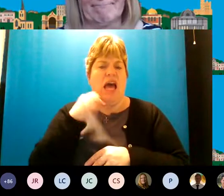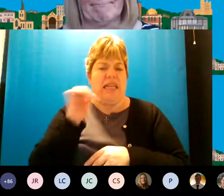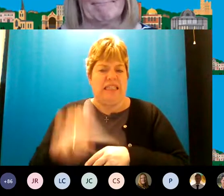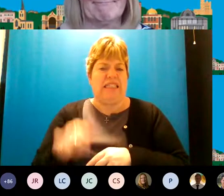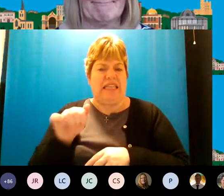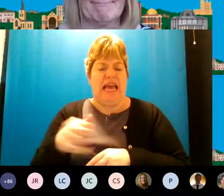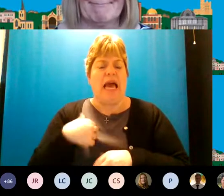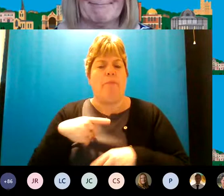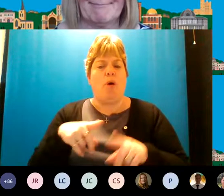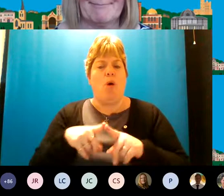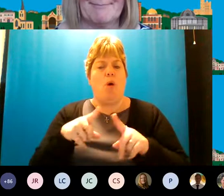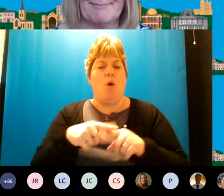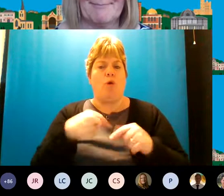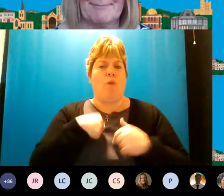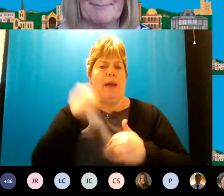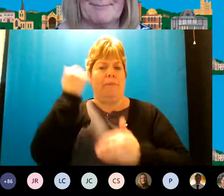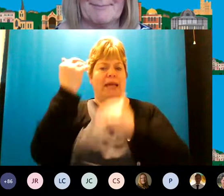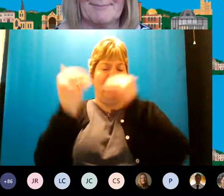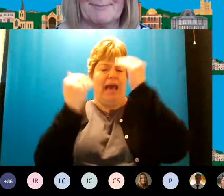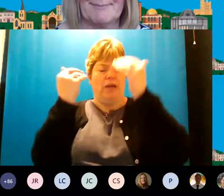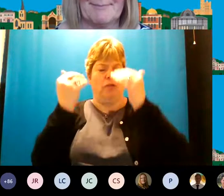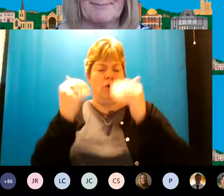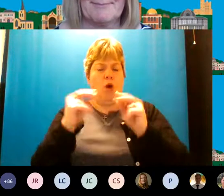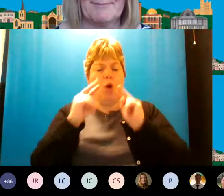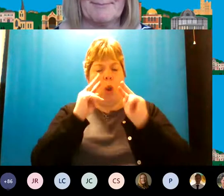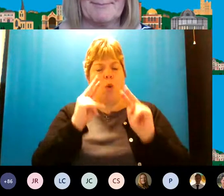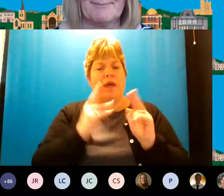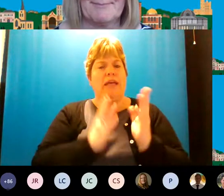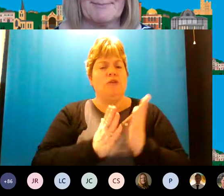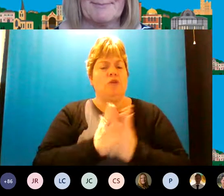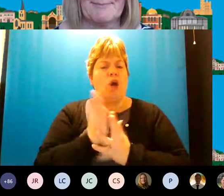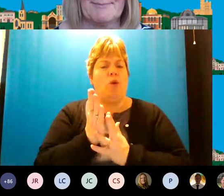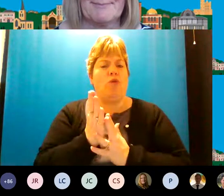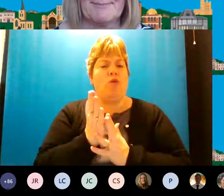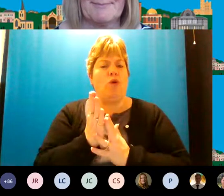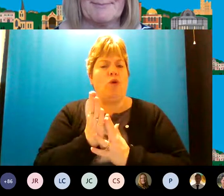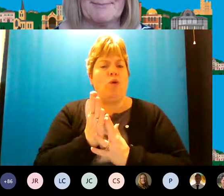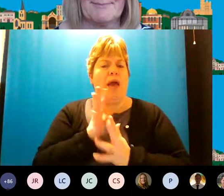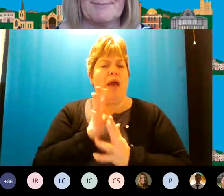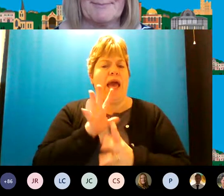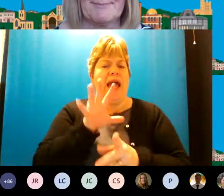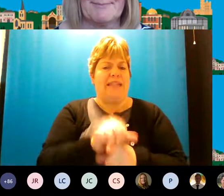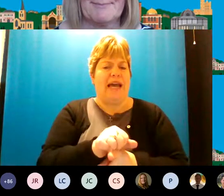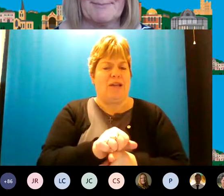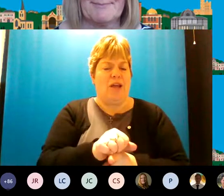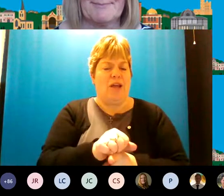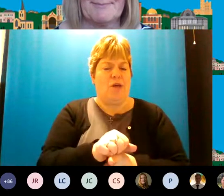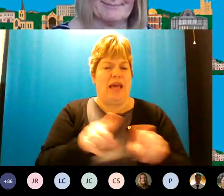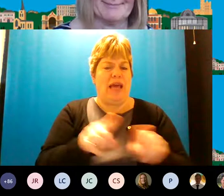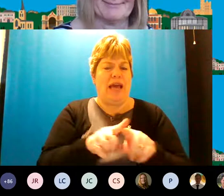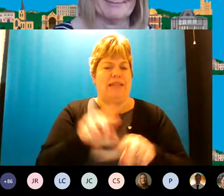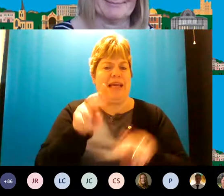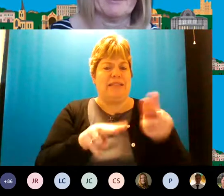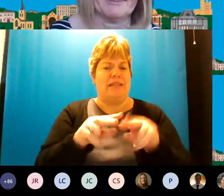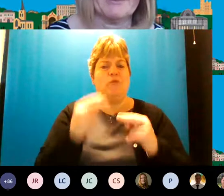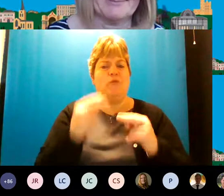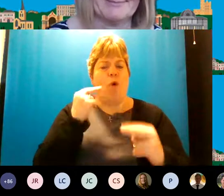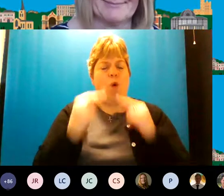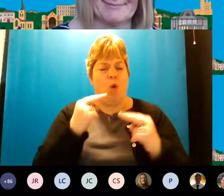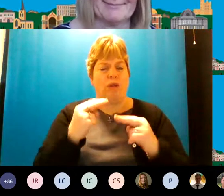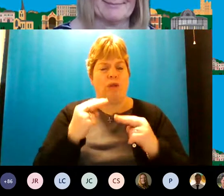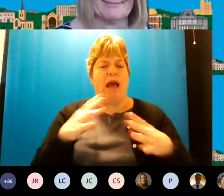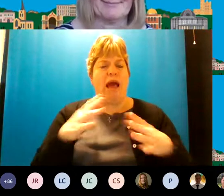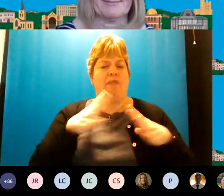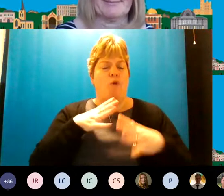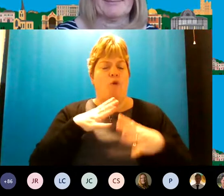am also an adult um that's looking to go through uh diagnosis and assessment for autism i've already